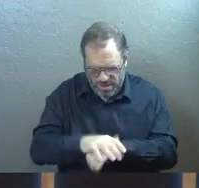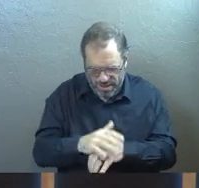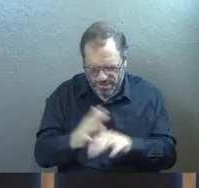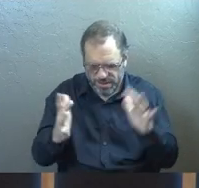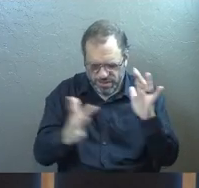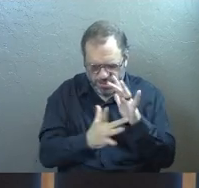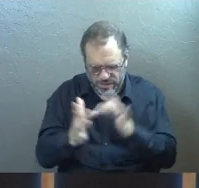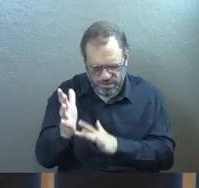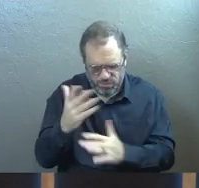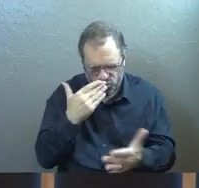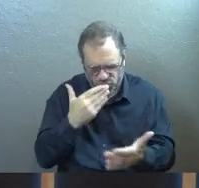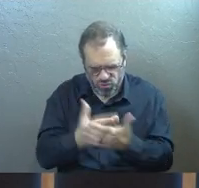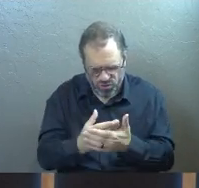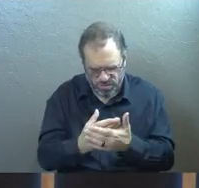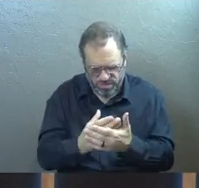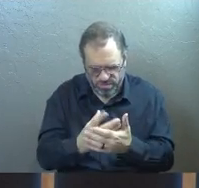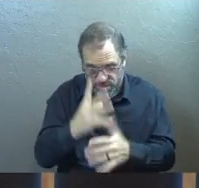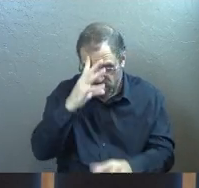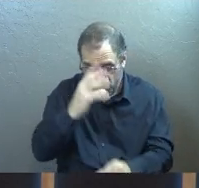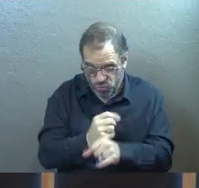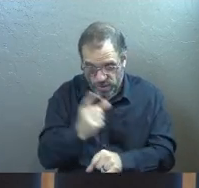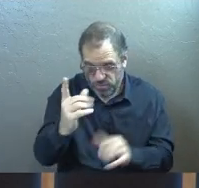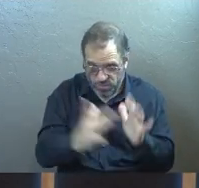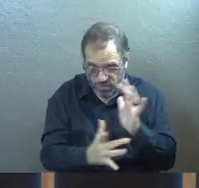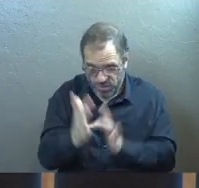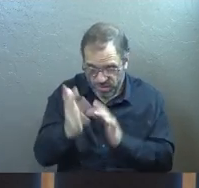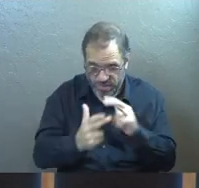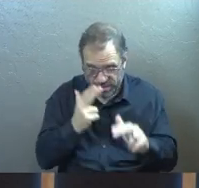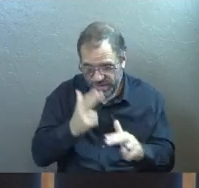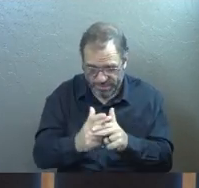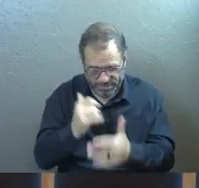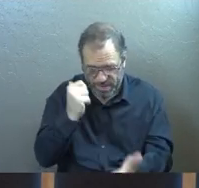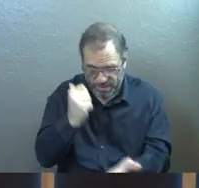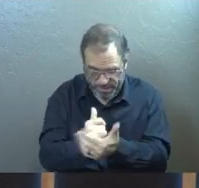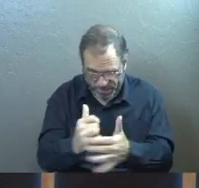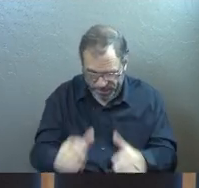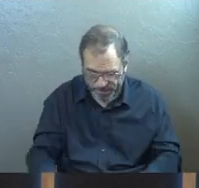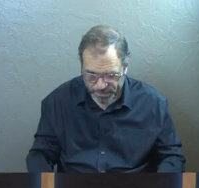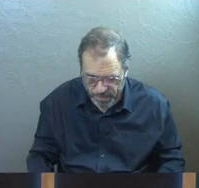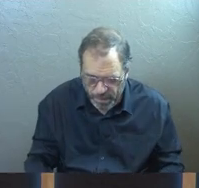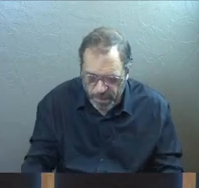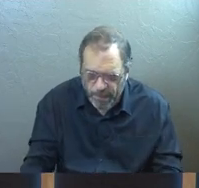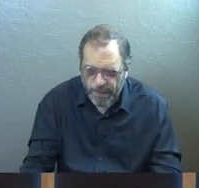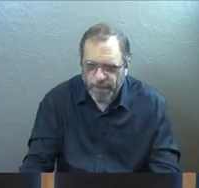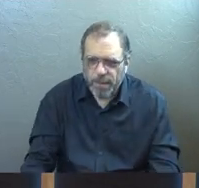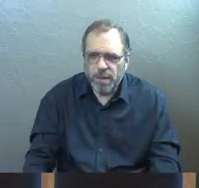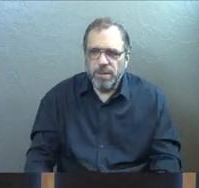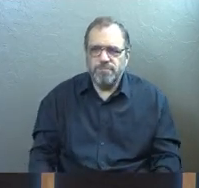Jesus, you're so good. And we trust you in Christ's name. Amen. Amen.